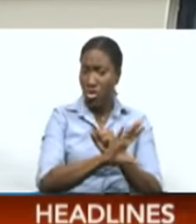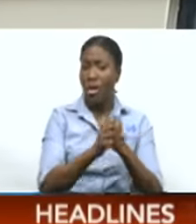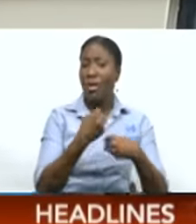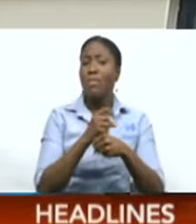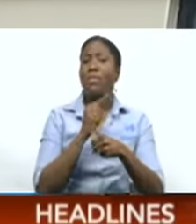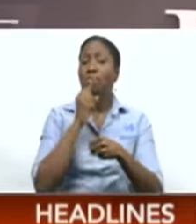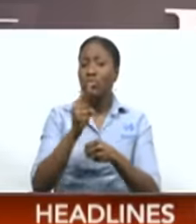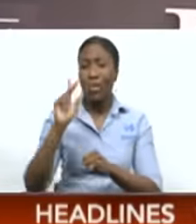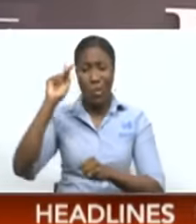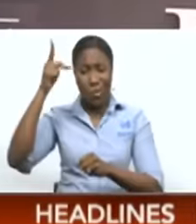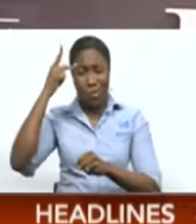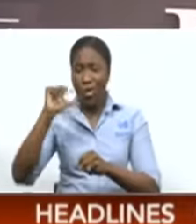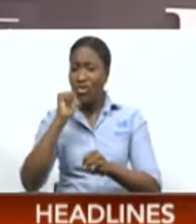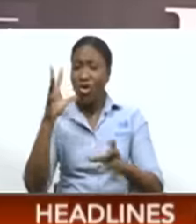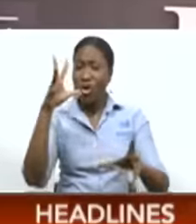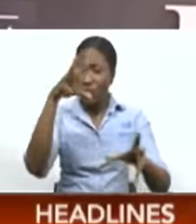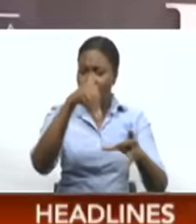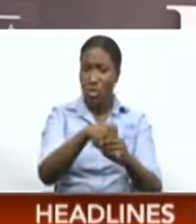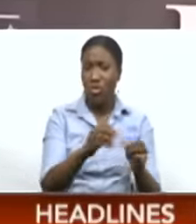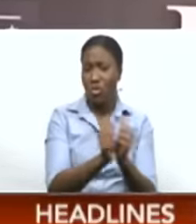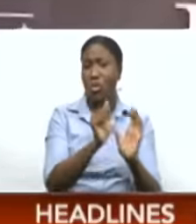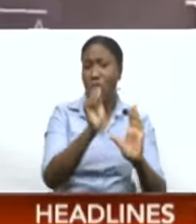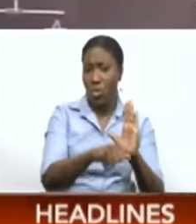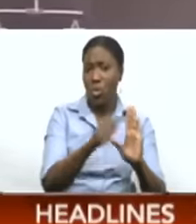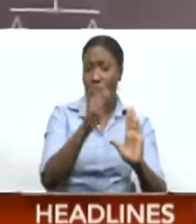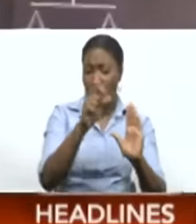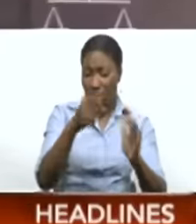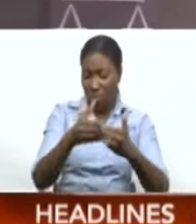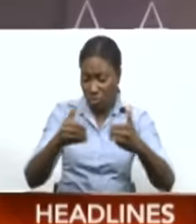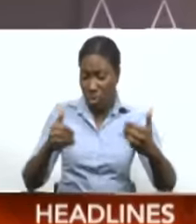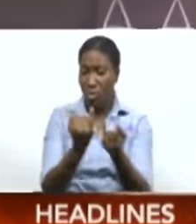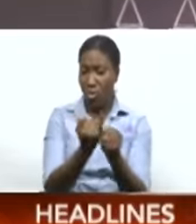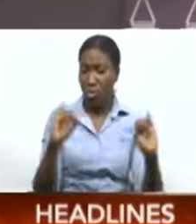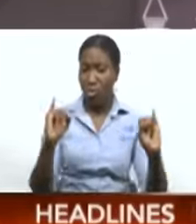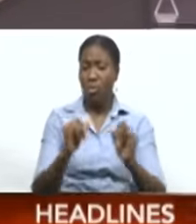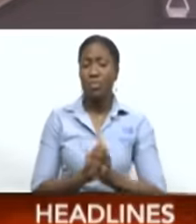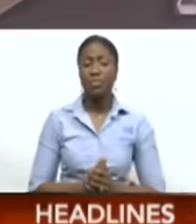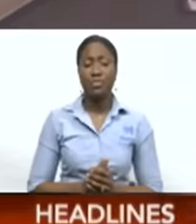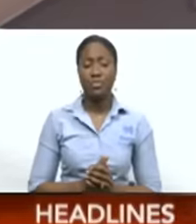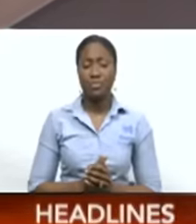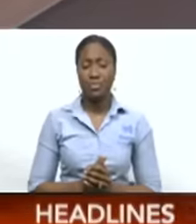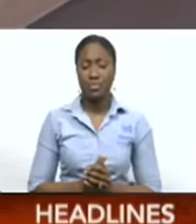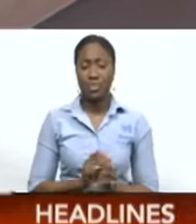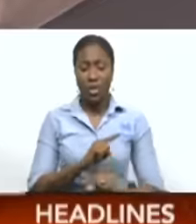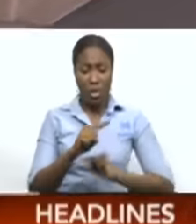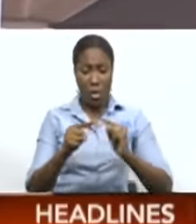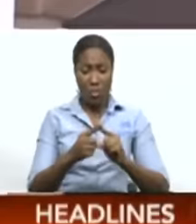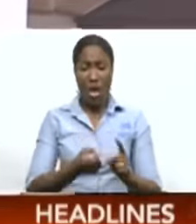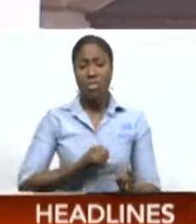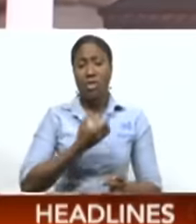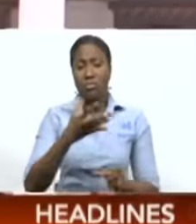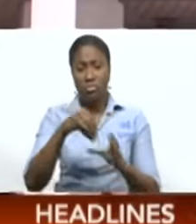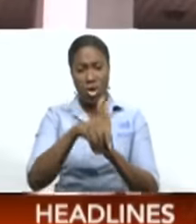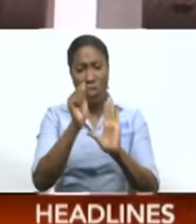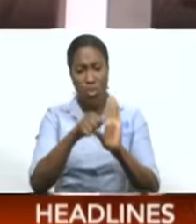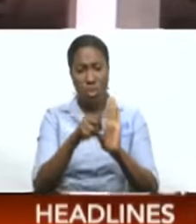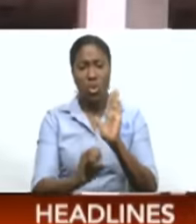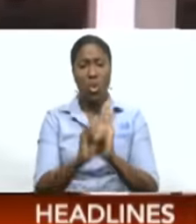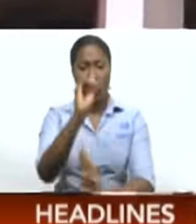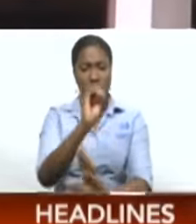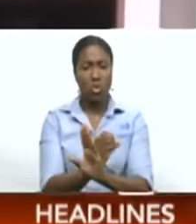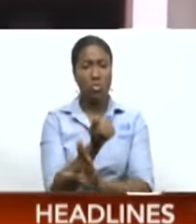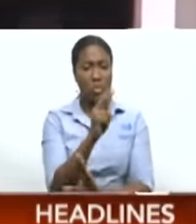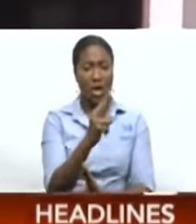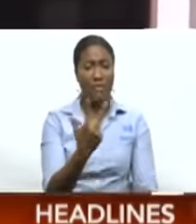Association's statement follows a unanimous decision by appeal court judges in the matter. When the case came up for hearing on October 12th, three